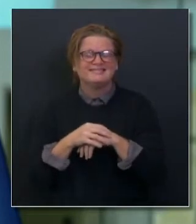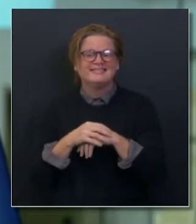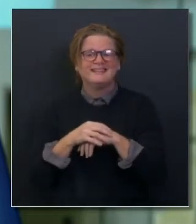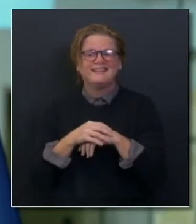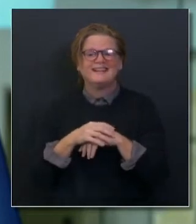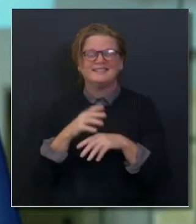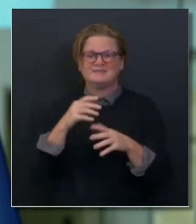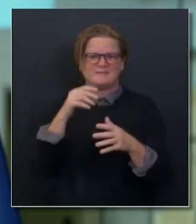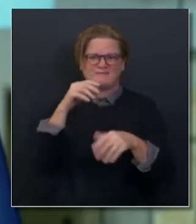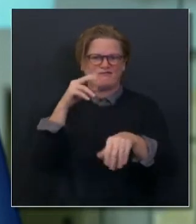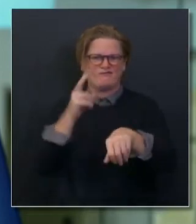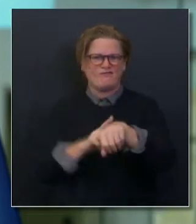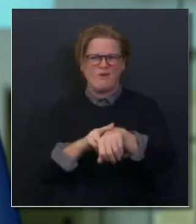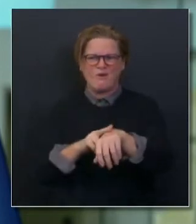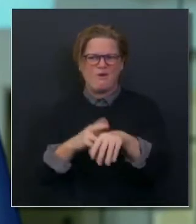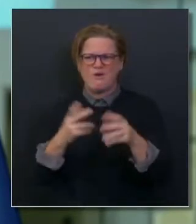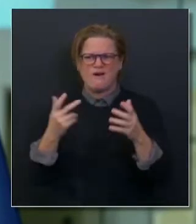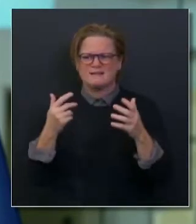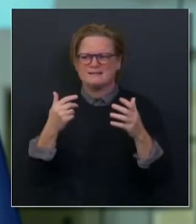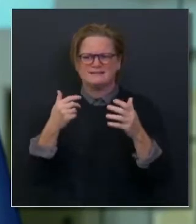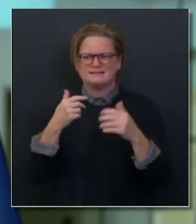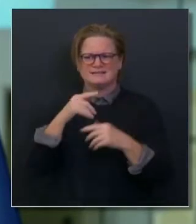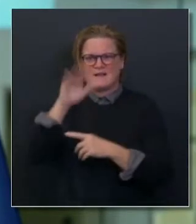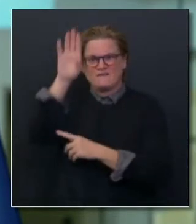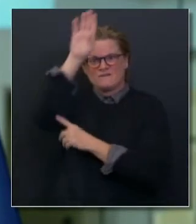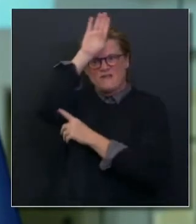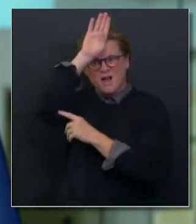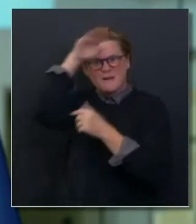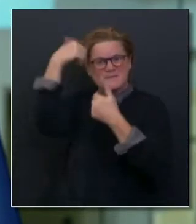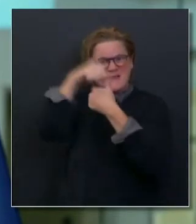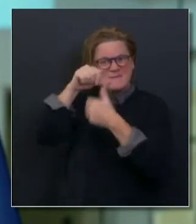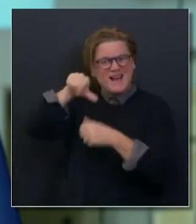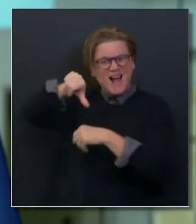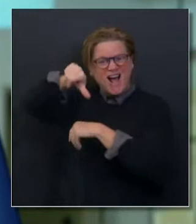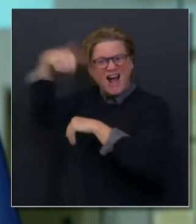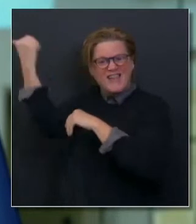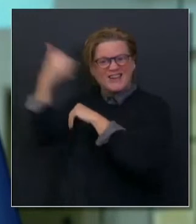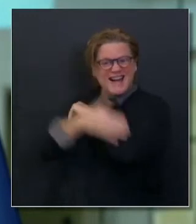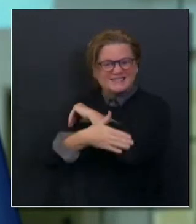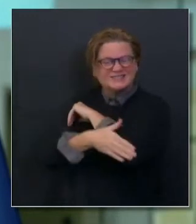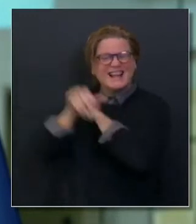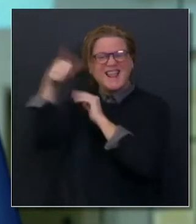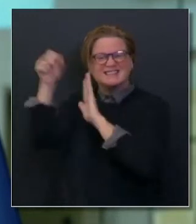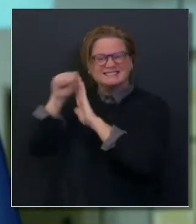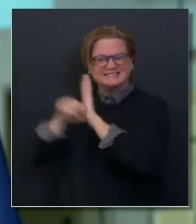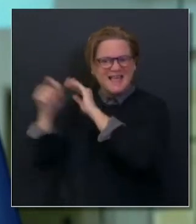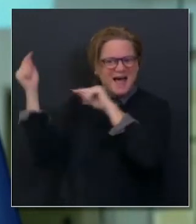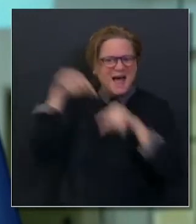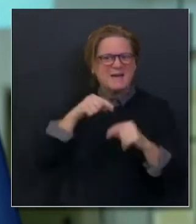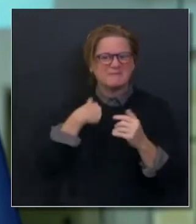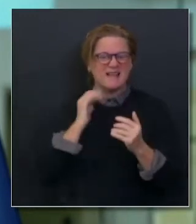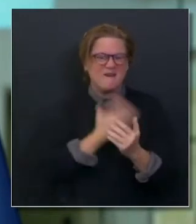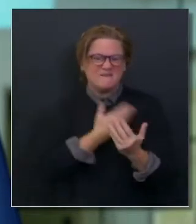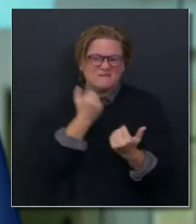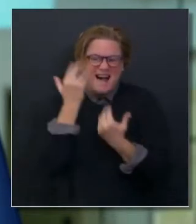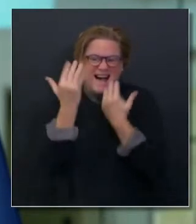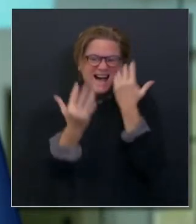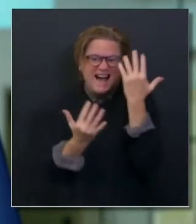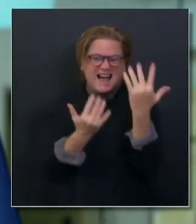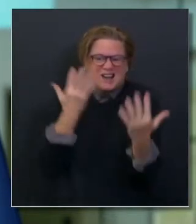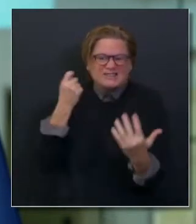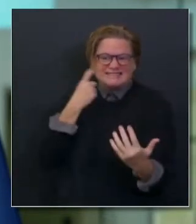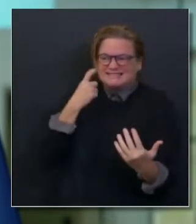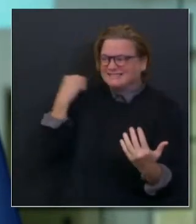course, with our wildfires. But we're looking at health staff in addition. We also have, answer your question,